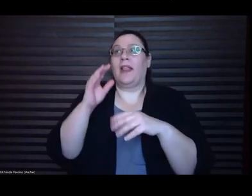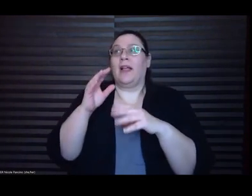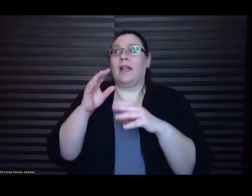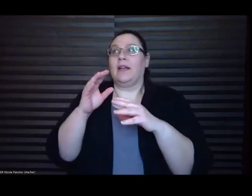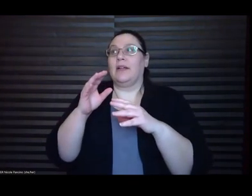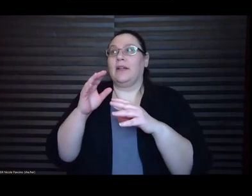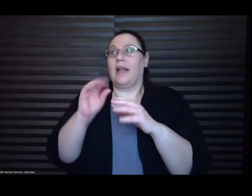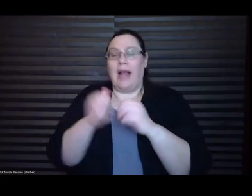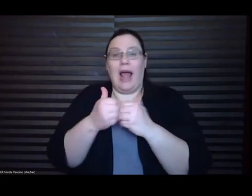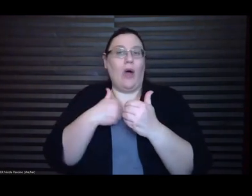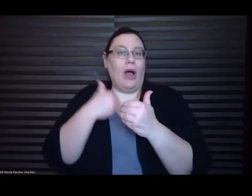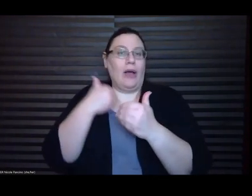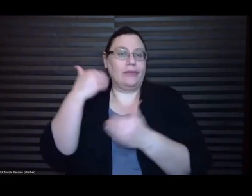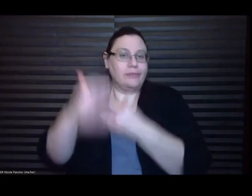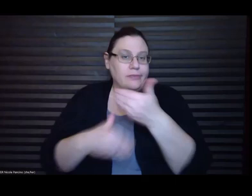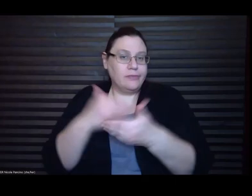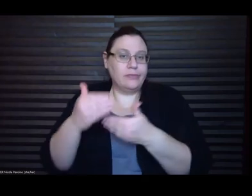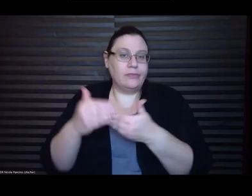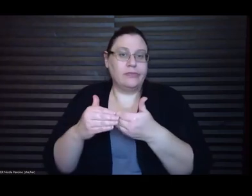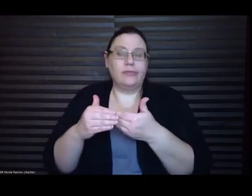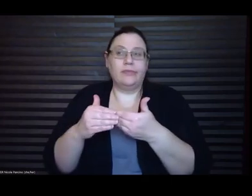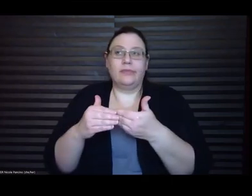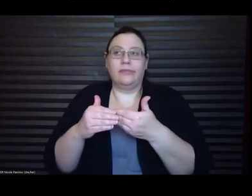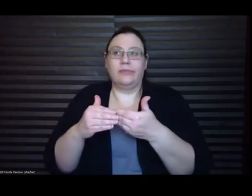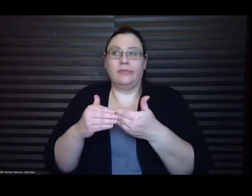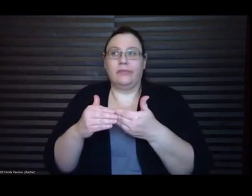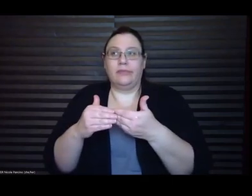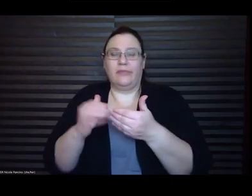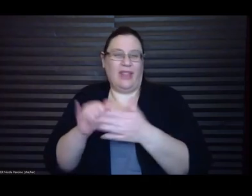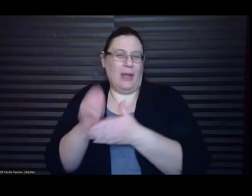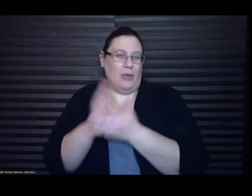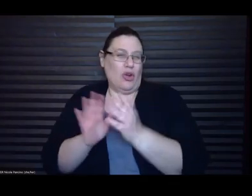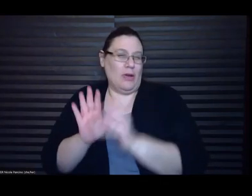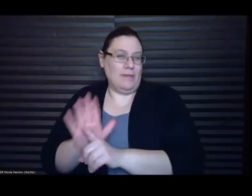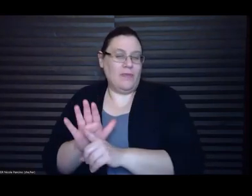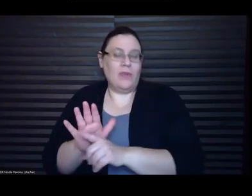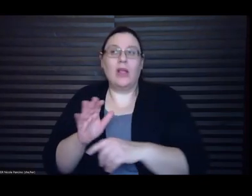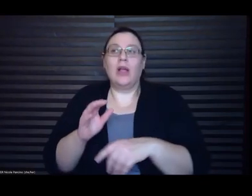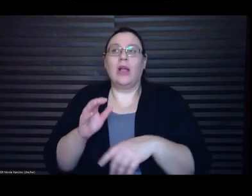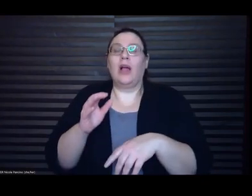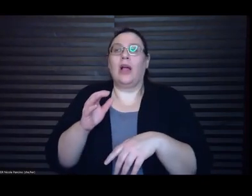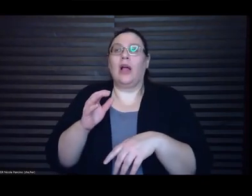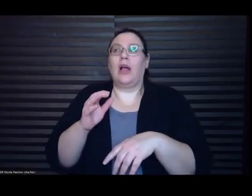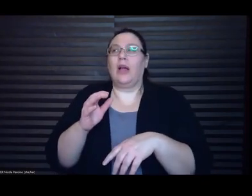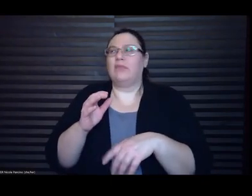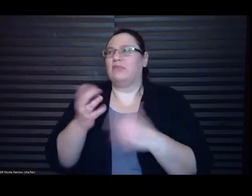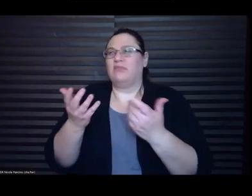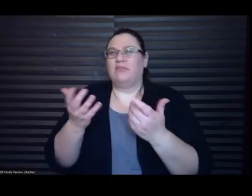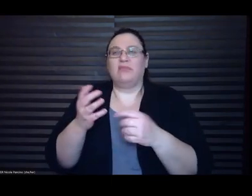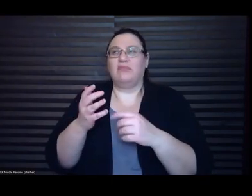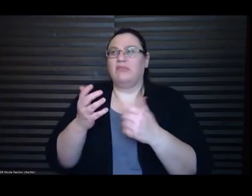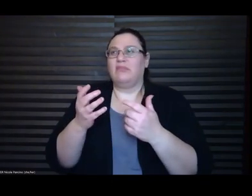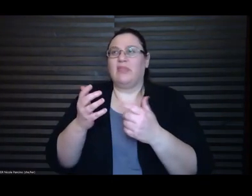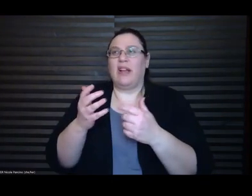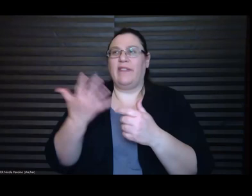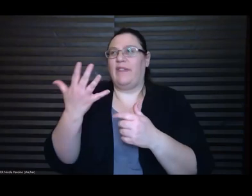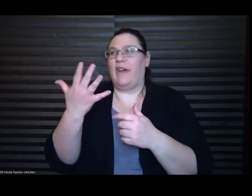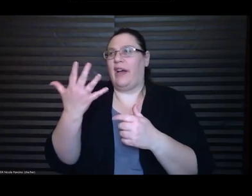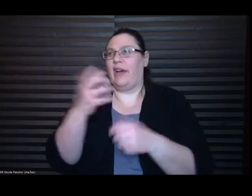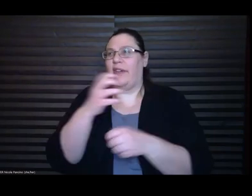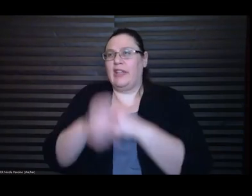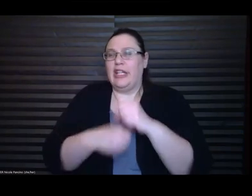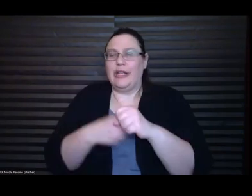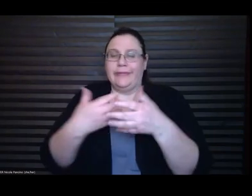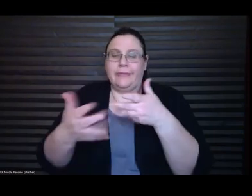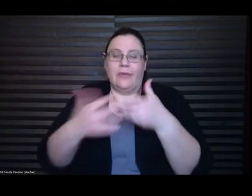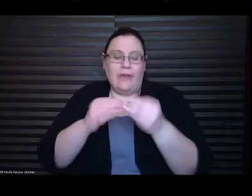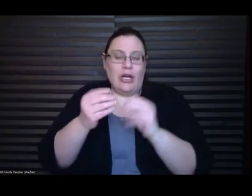things I spent like five or however many years just writing and submitting and